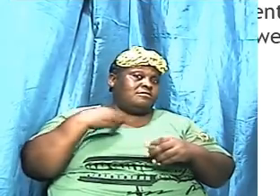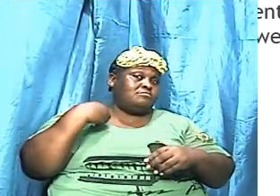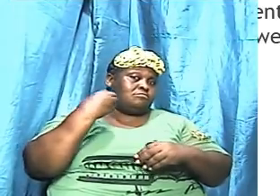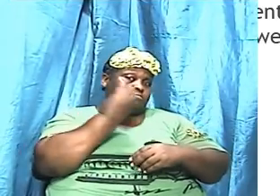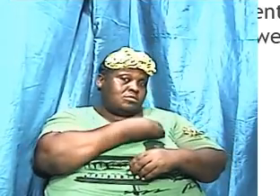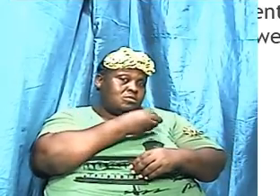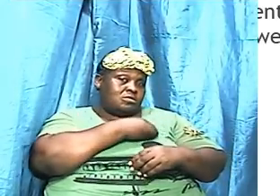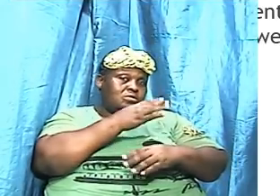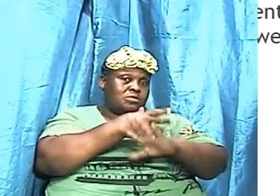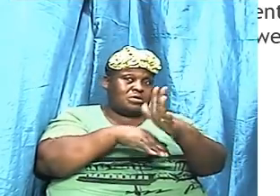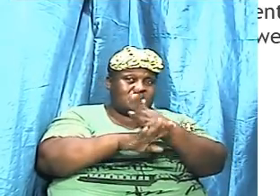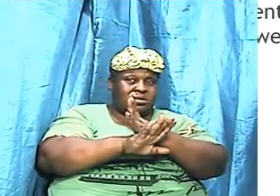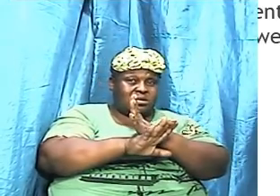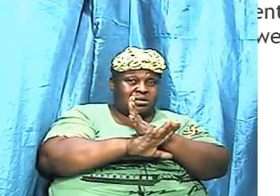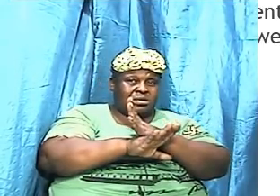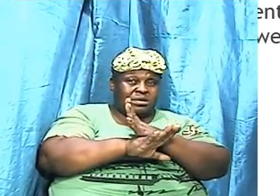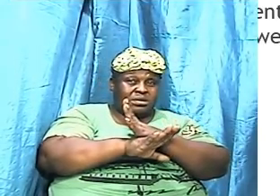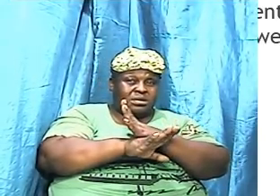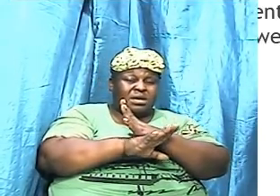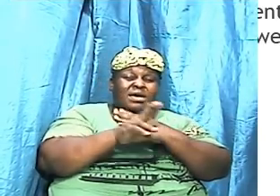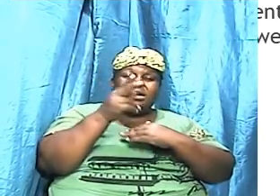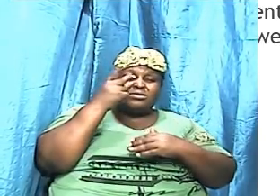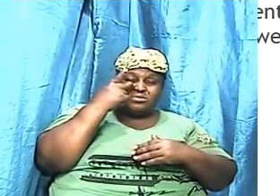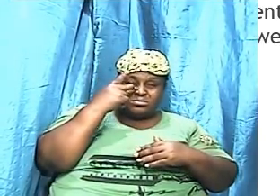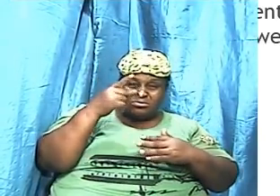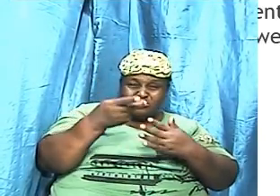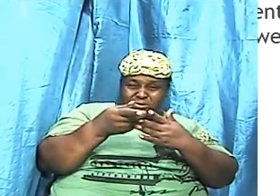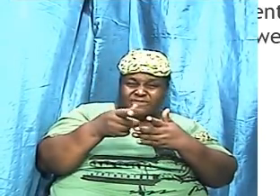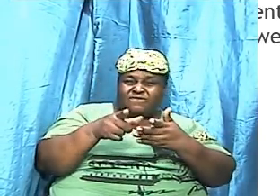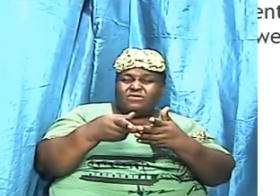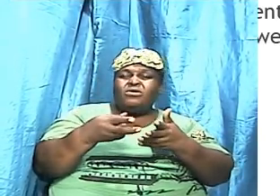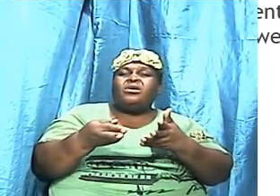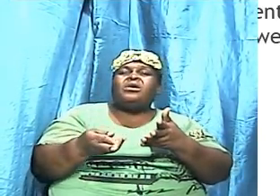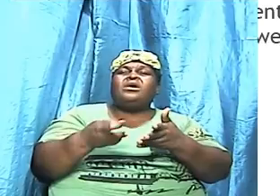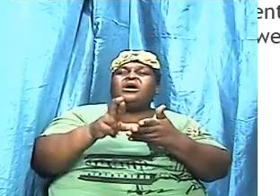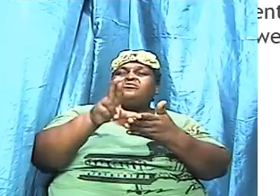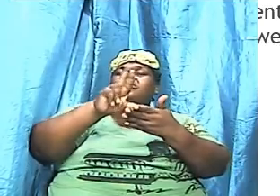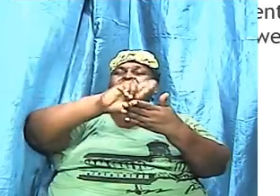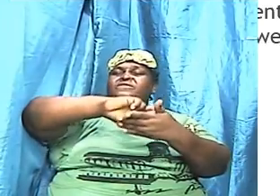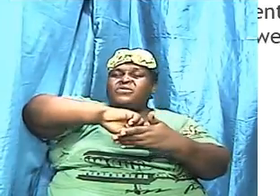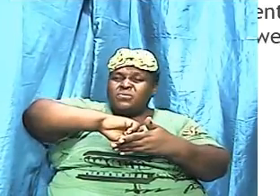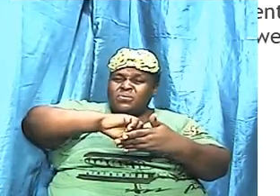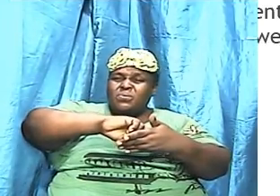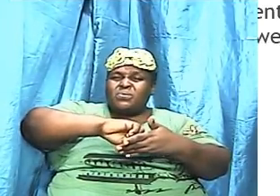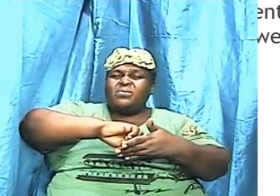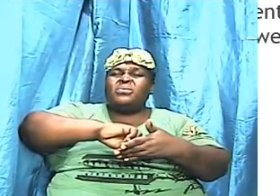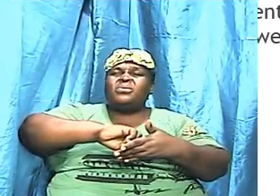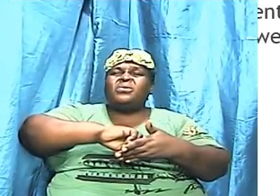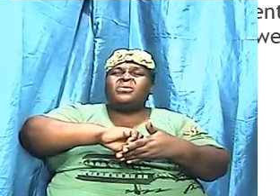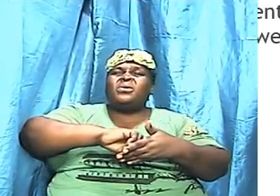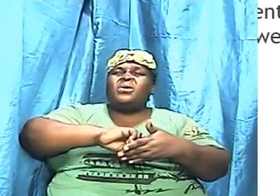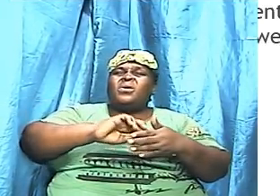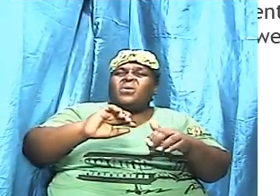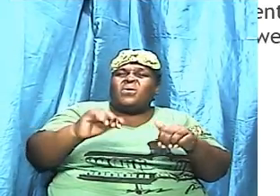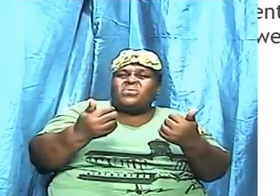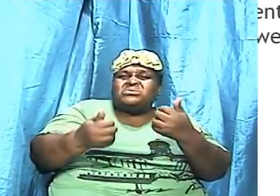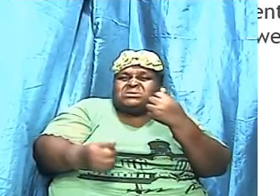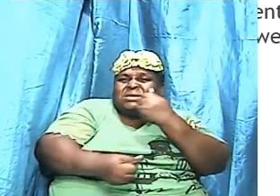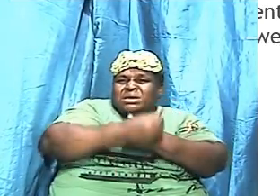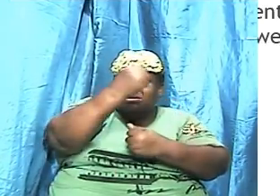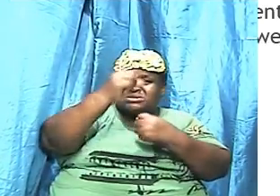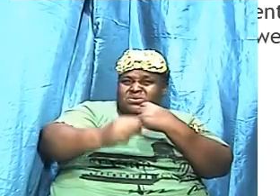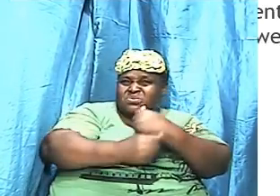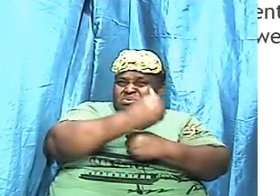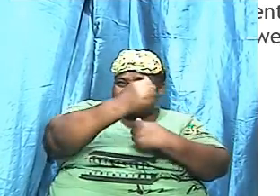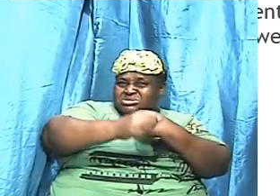how vicious that particular piece of equipment is, war equipment is,